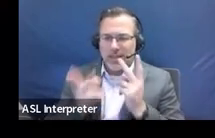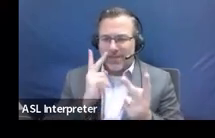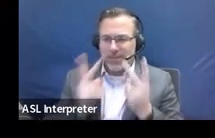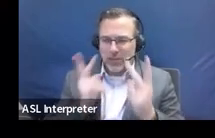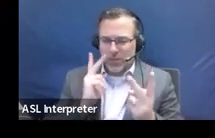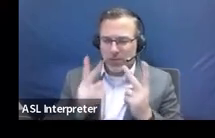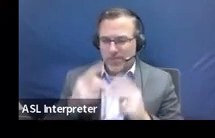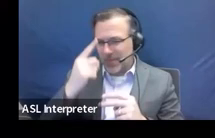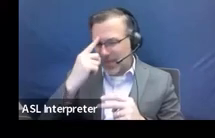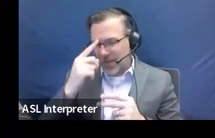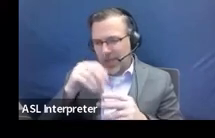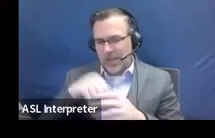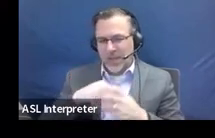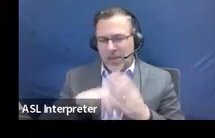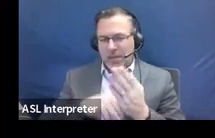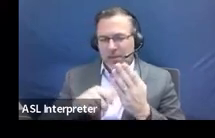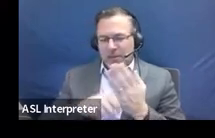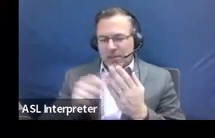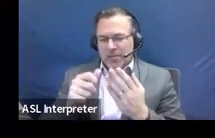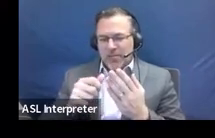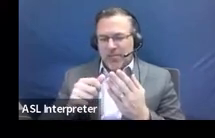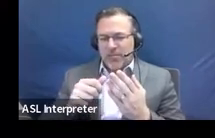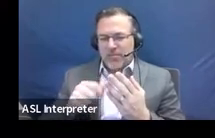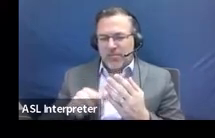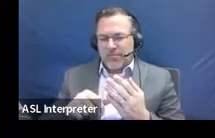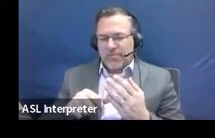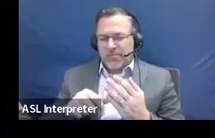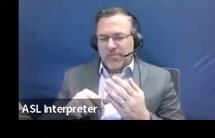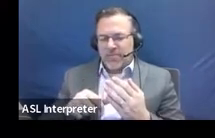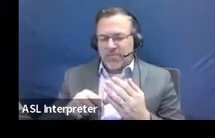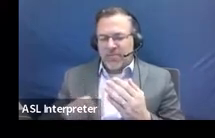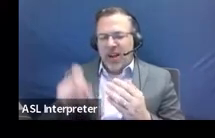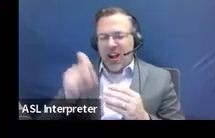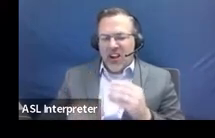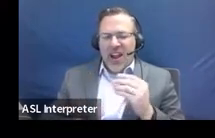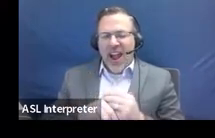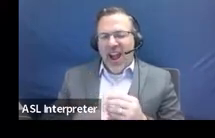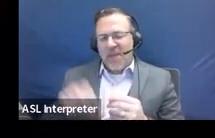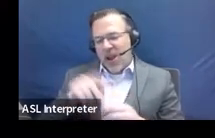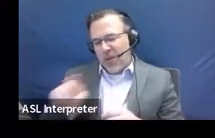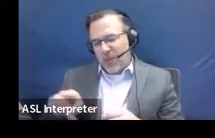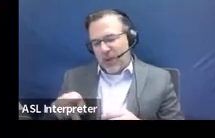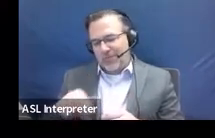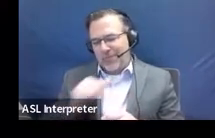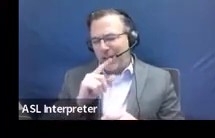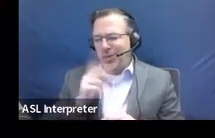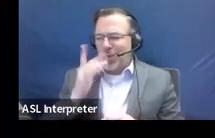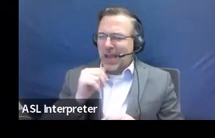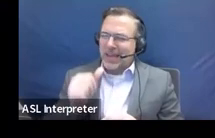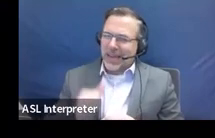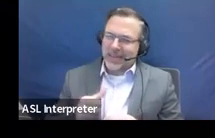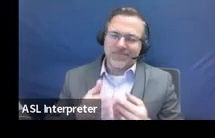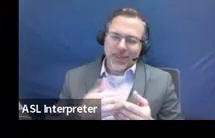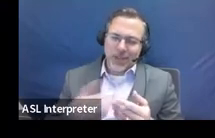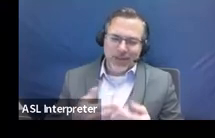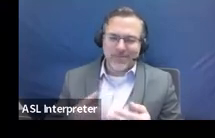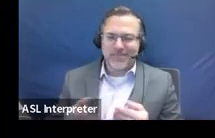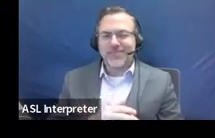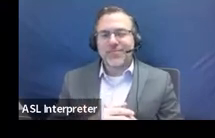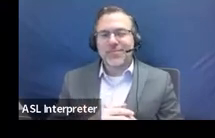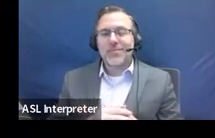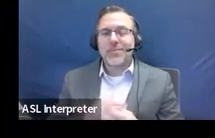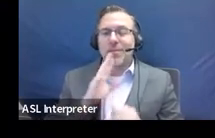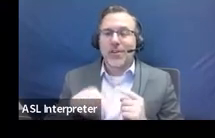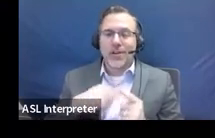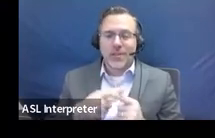in the procedural manual, too. I should have added it to this PowerPoint. I don't know why I didn't. But anyway. And it talks about or